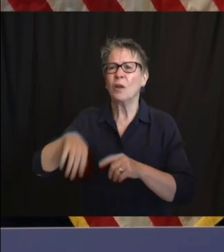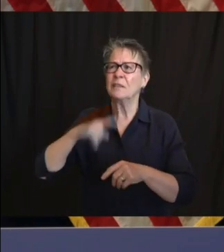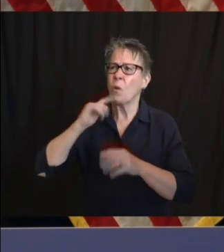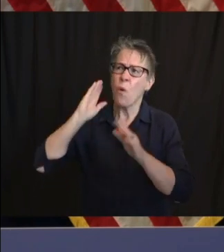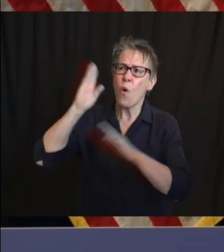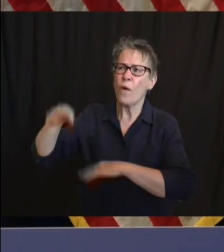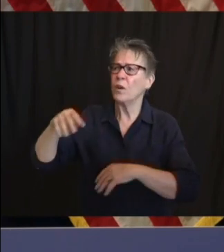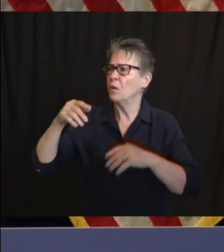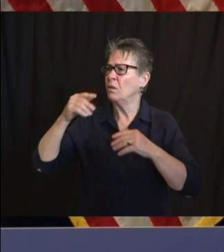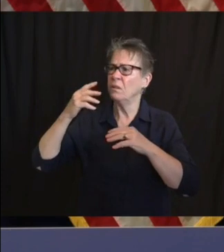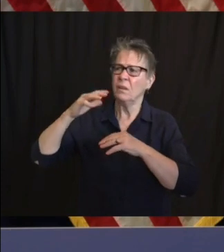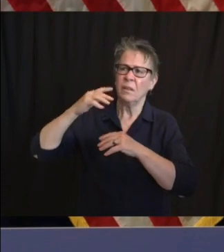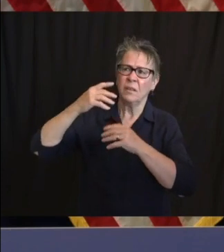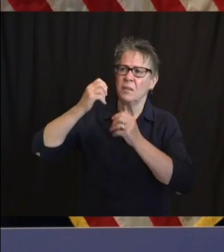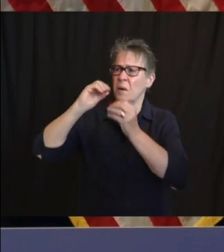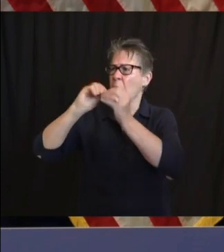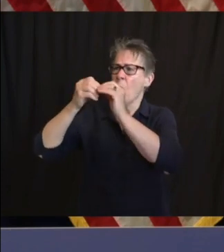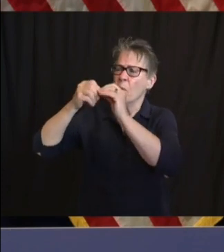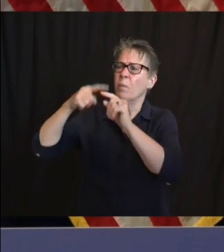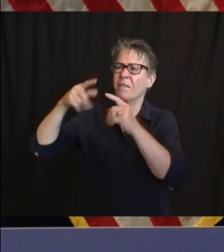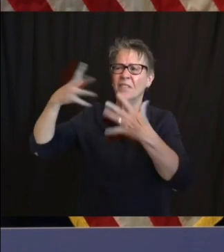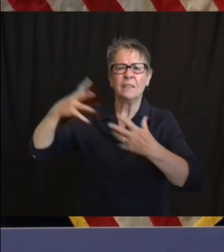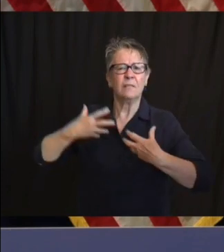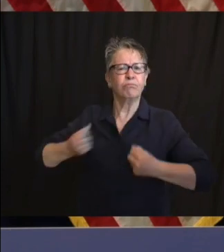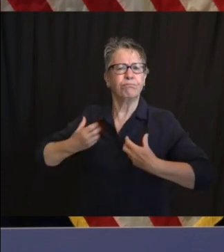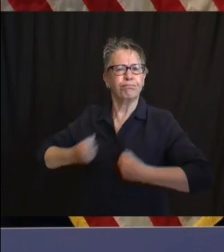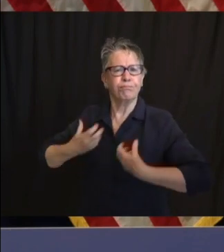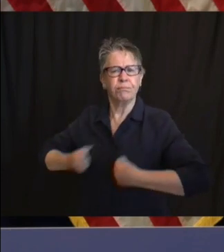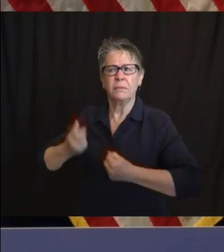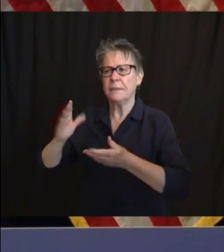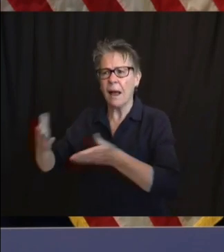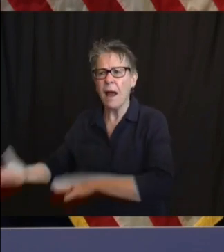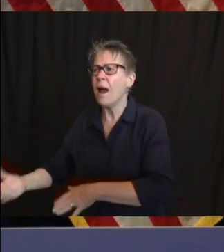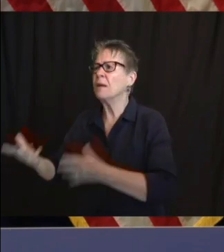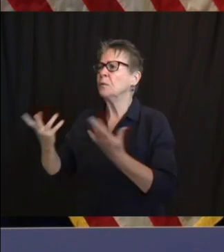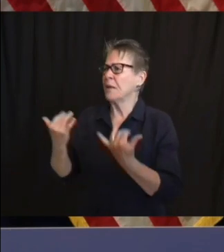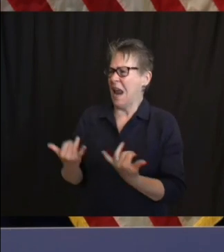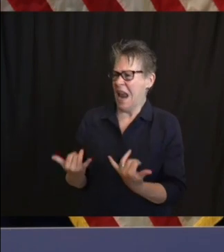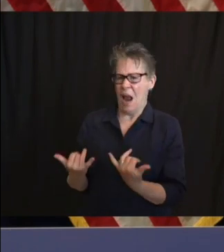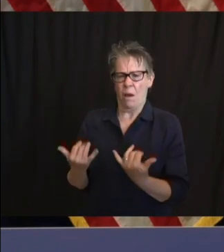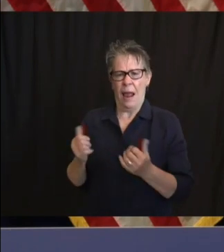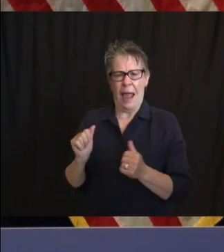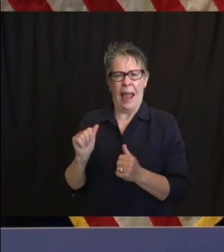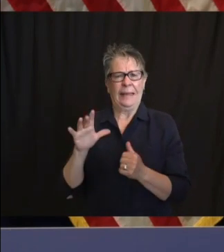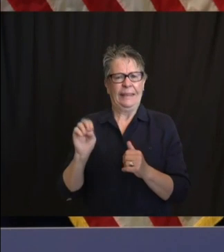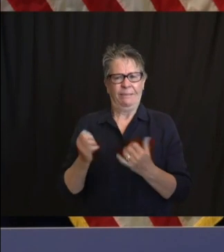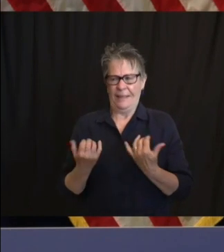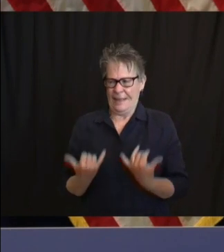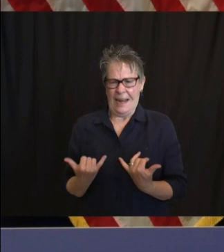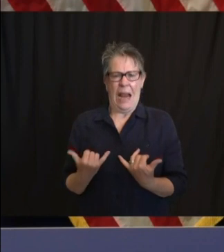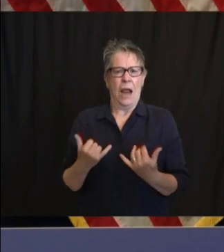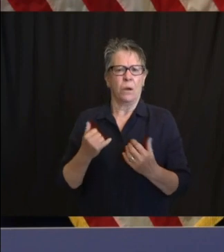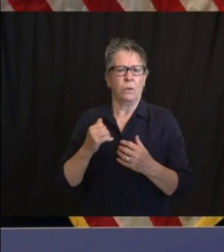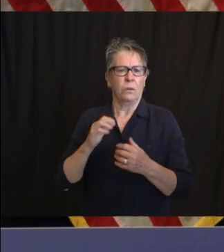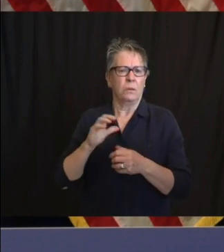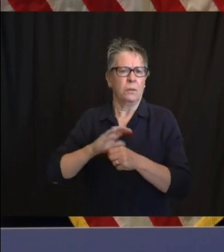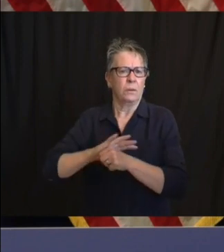contact tracing, this is, by the way, over and above the already extant